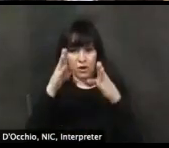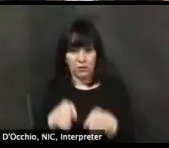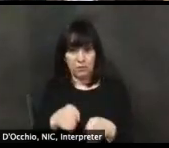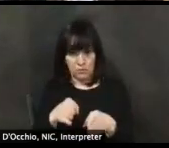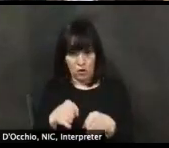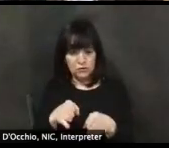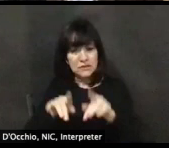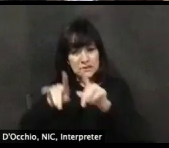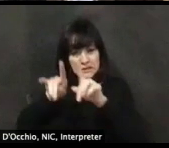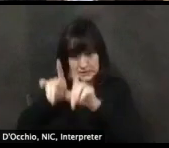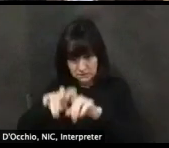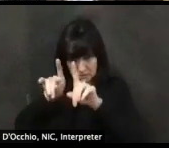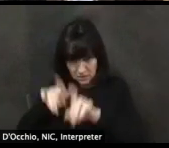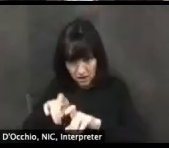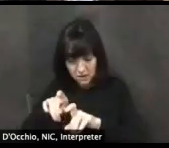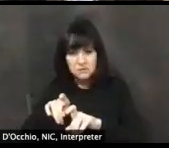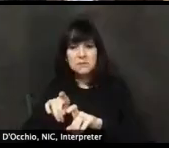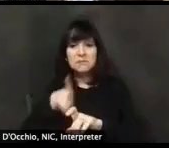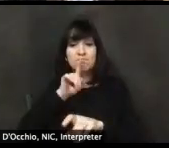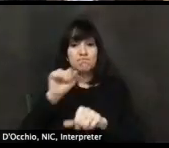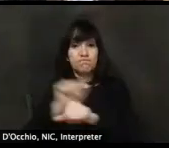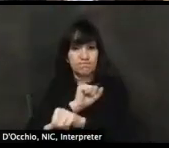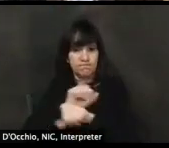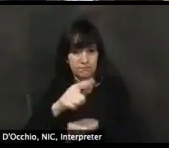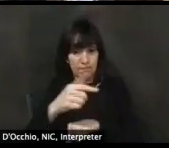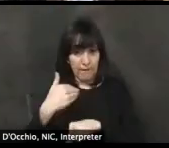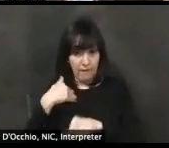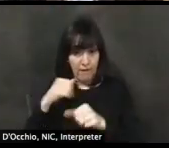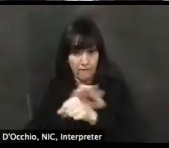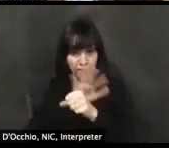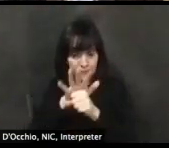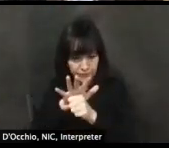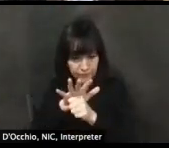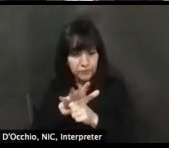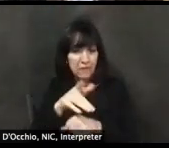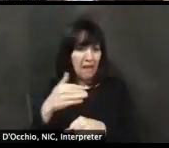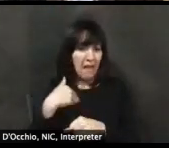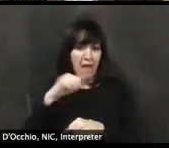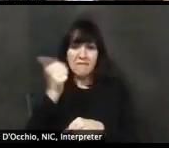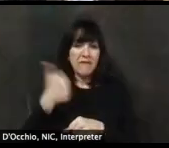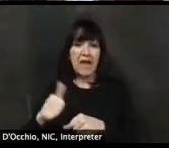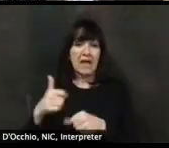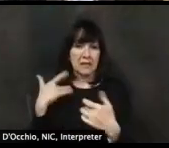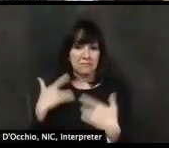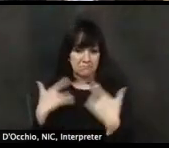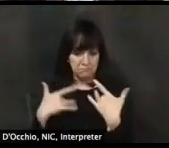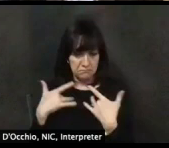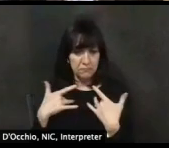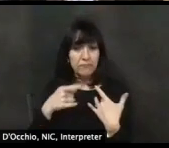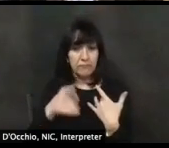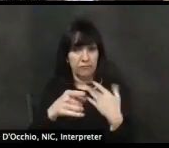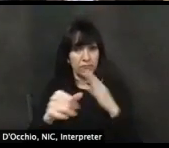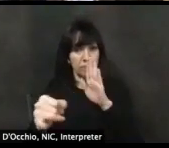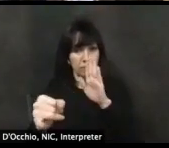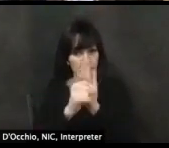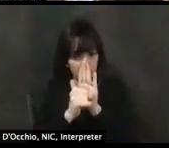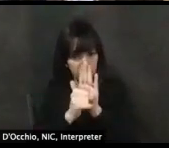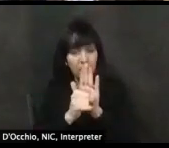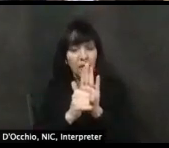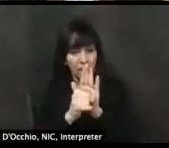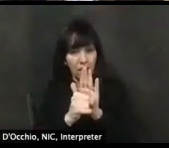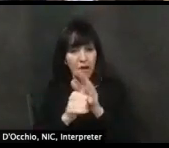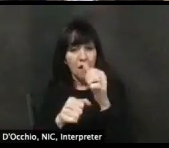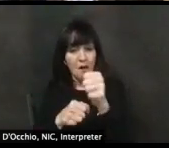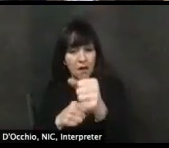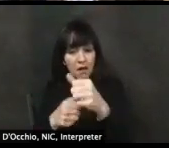isolated and separated from other individuals. Um, but you also want the people that they've been